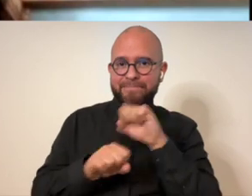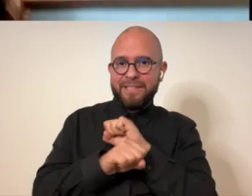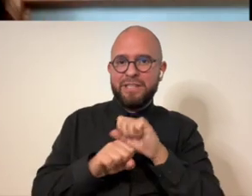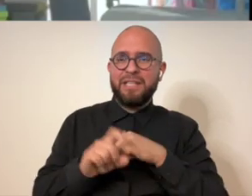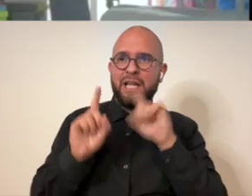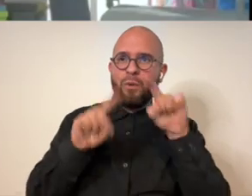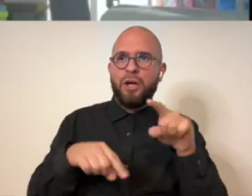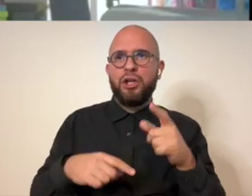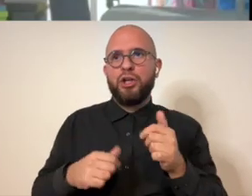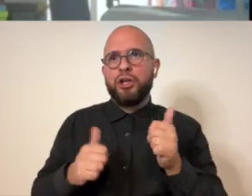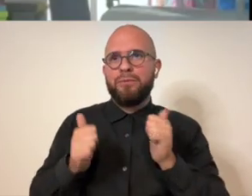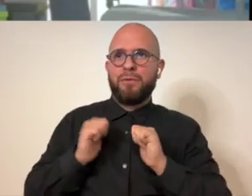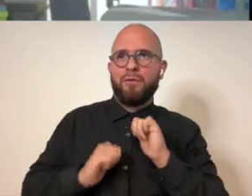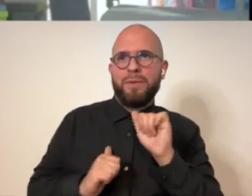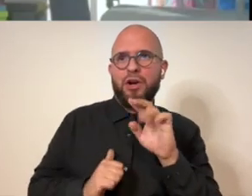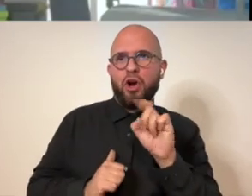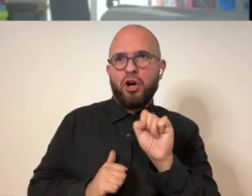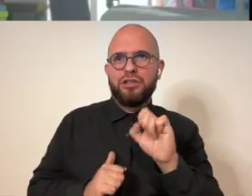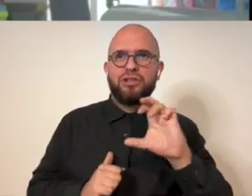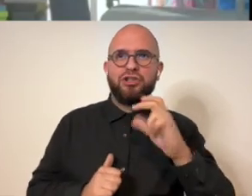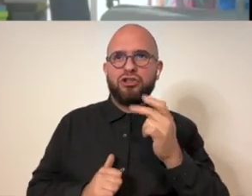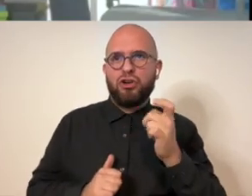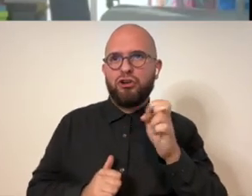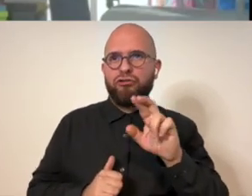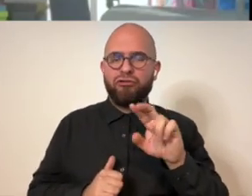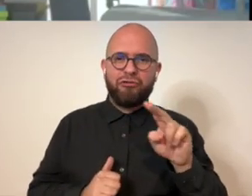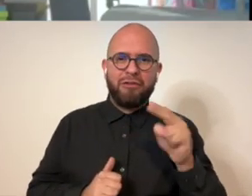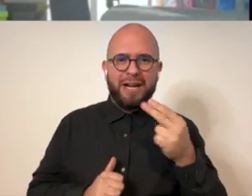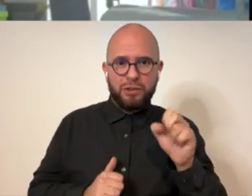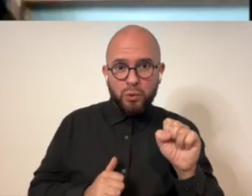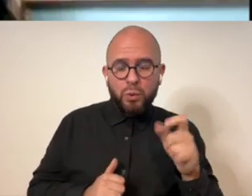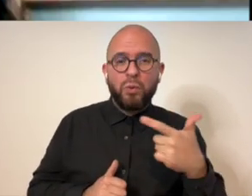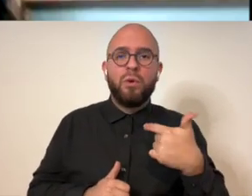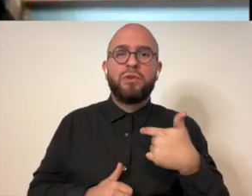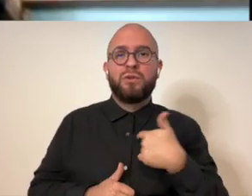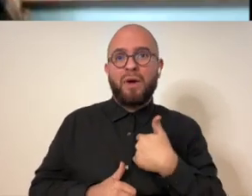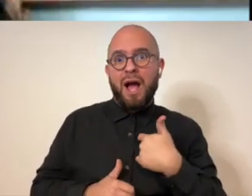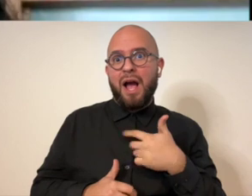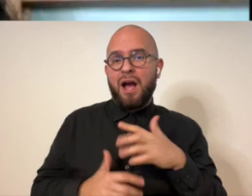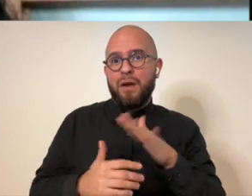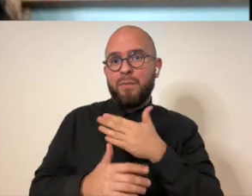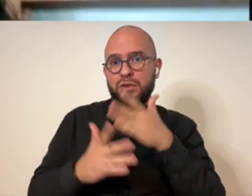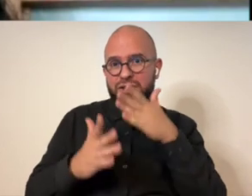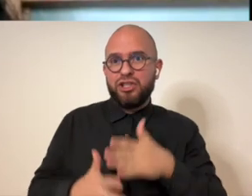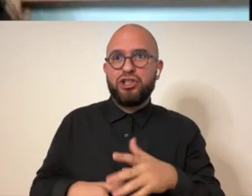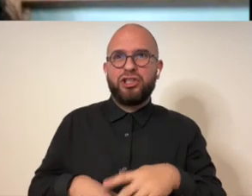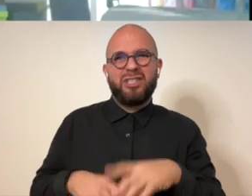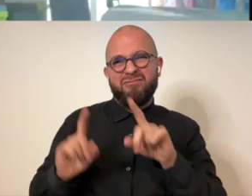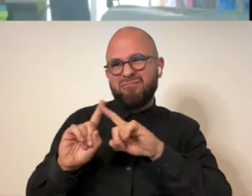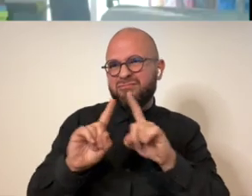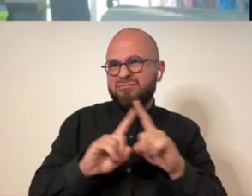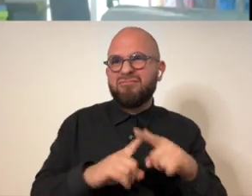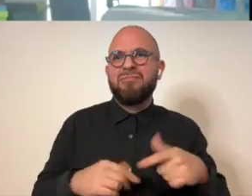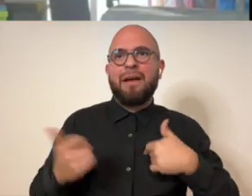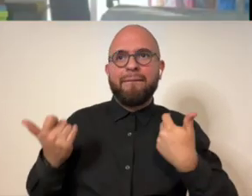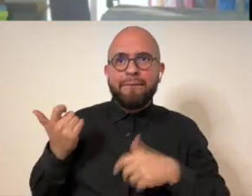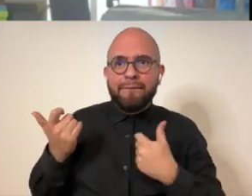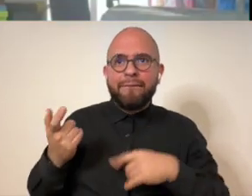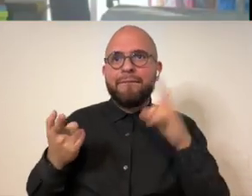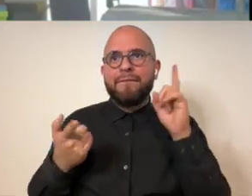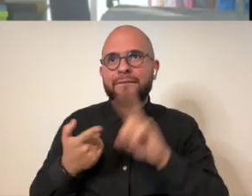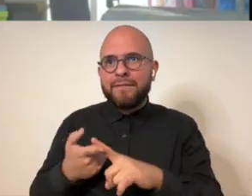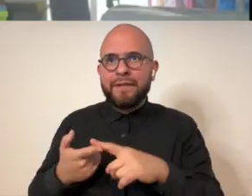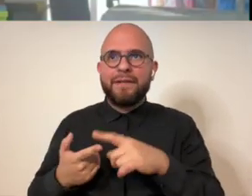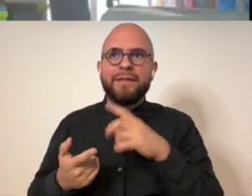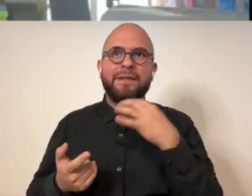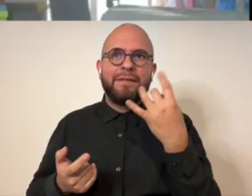medium yeah i actually i went to a performing arts charter high school and i was a musician i played all kinds of different instruments i